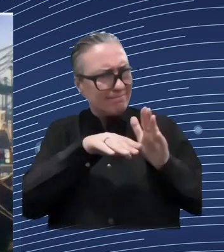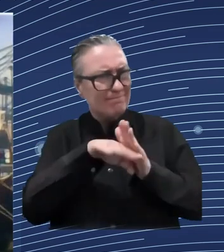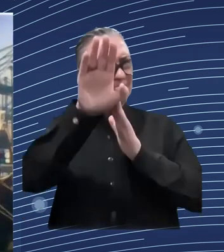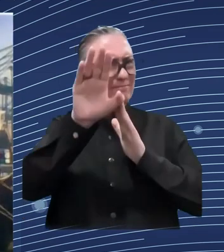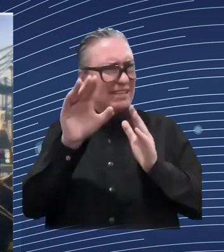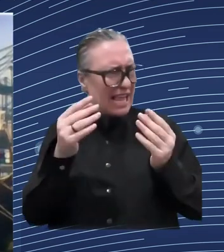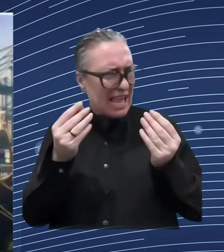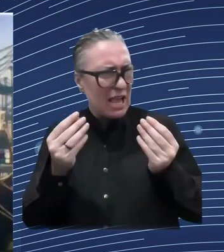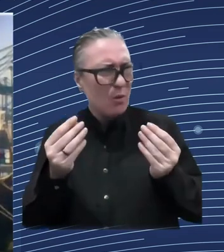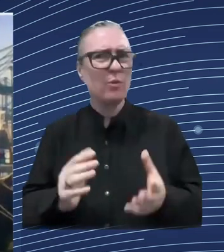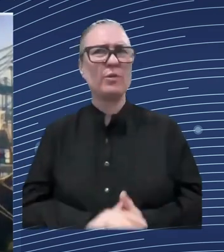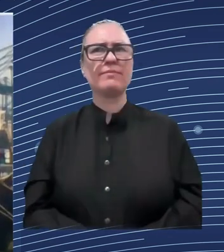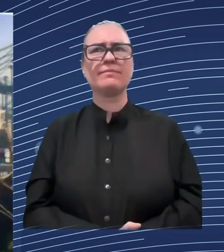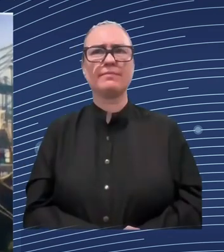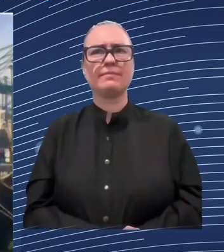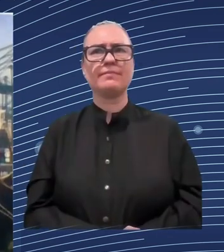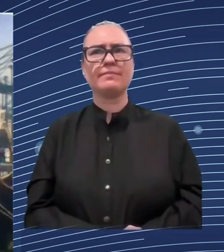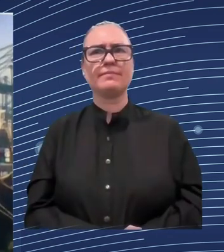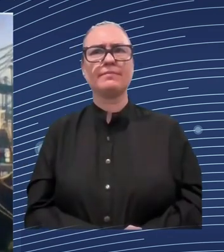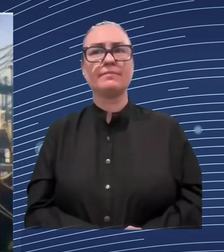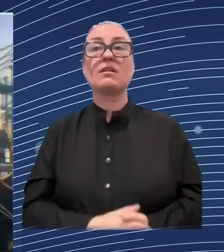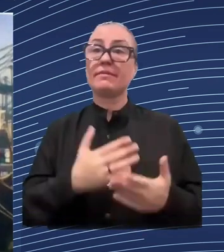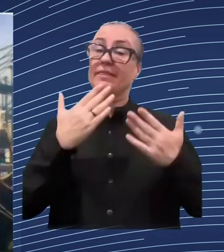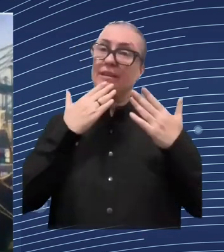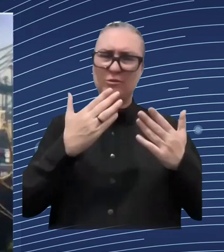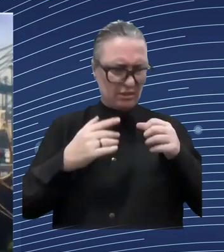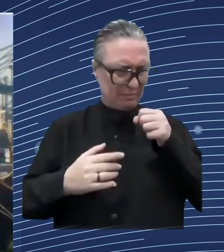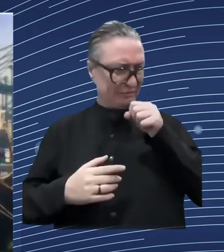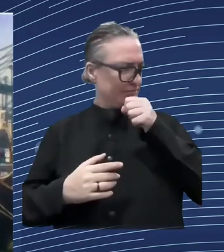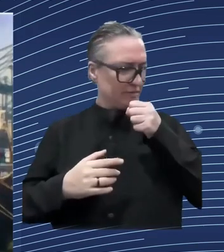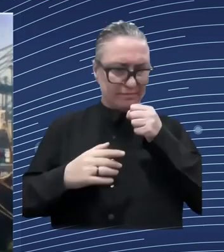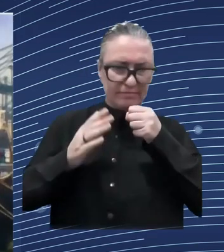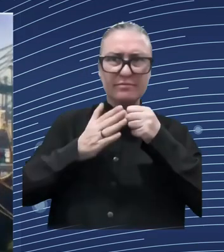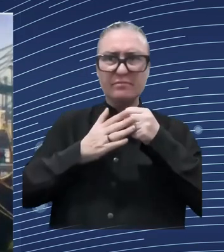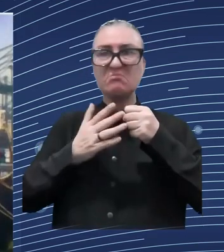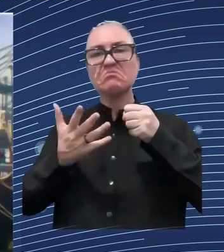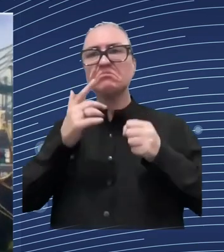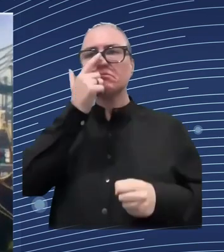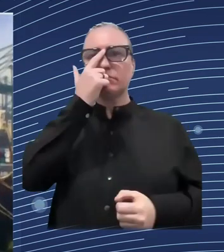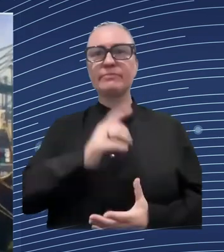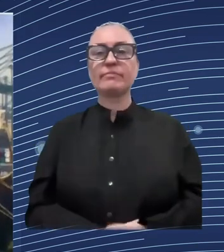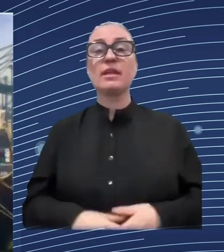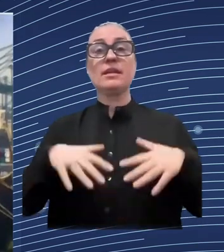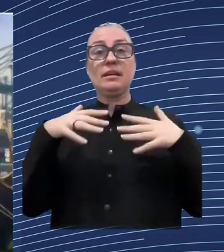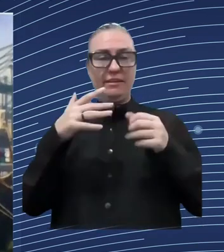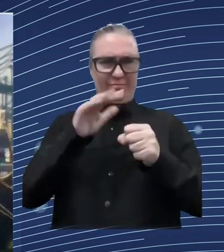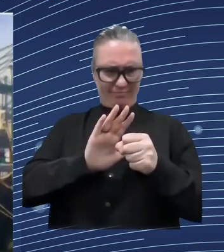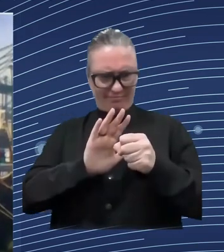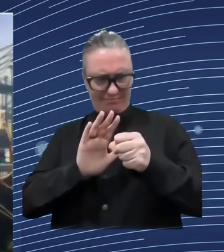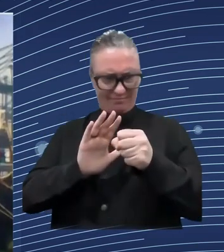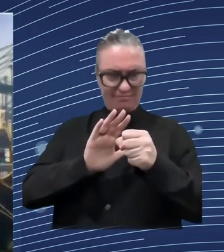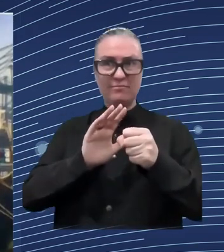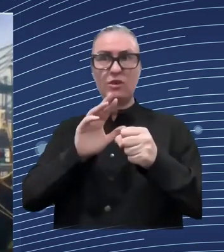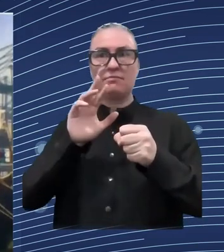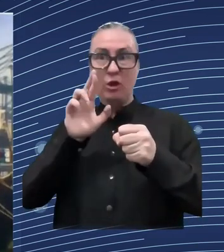but um to answer your question let me just give the context of the european training foundation that has been mentioned a few times here so where